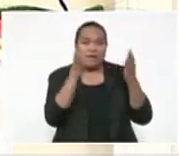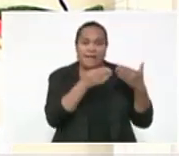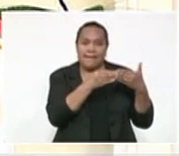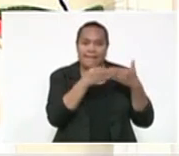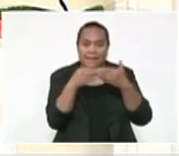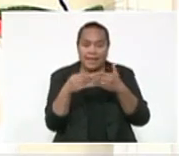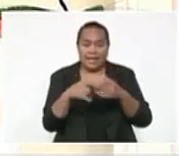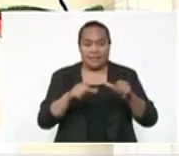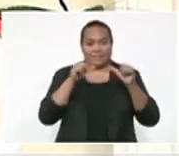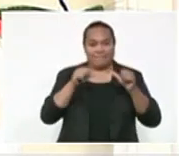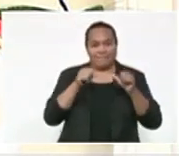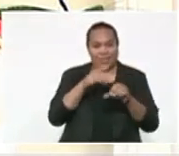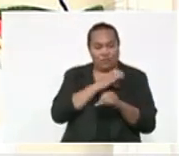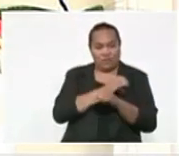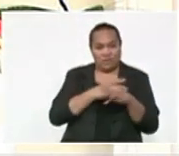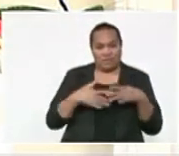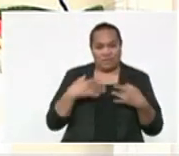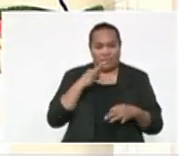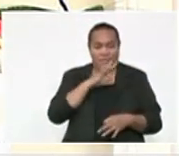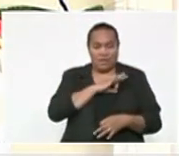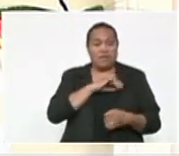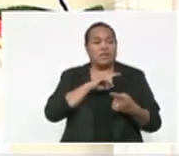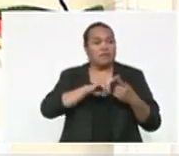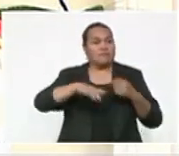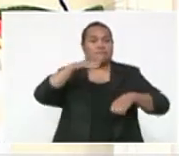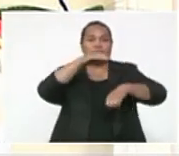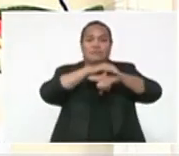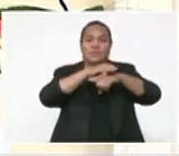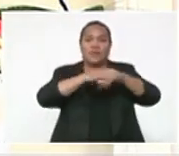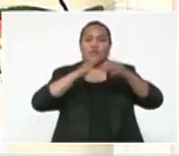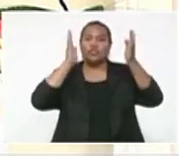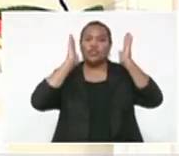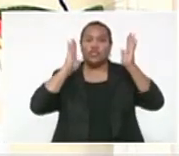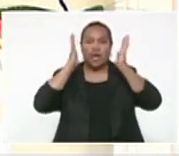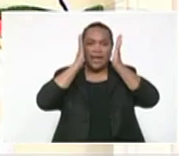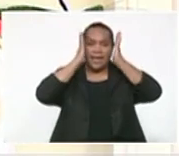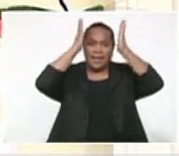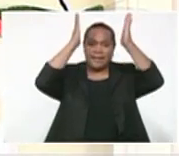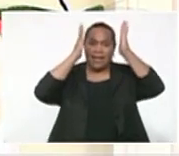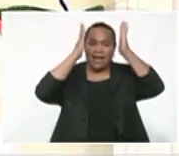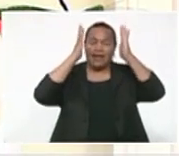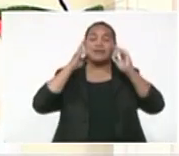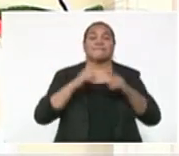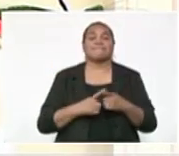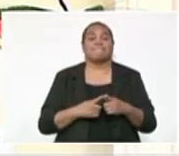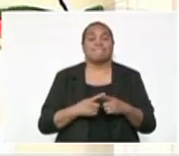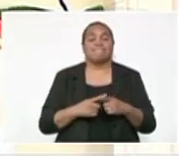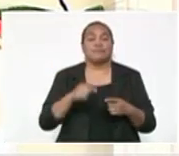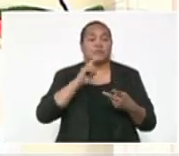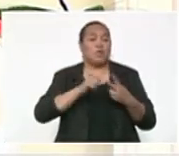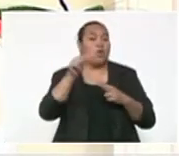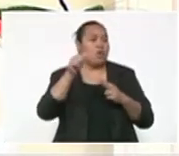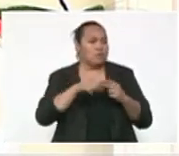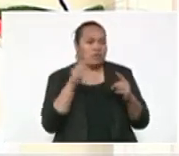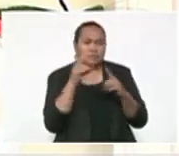a defender of the faith, a supreme governor of the Church of England, a woman of substance and a unique influence on